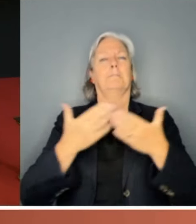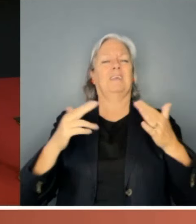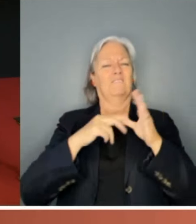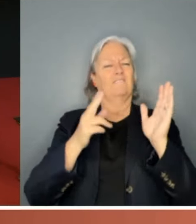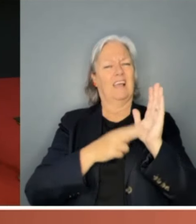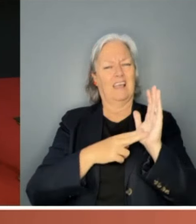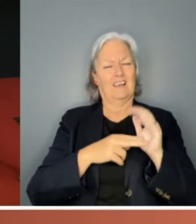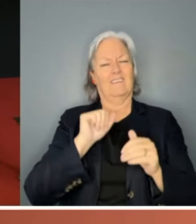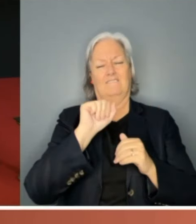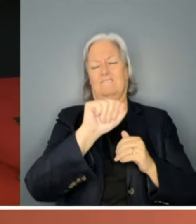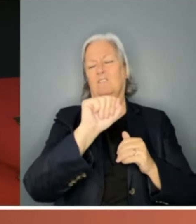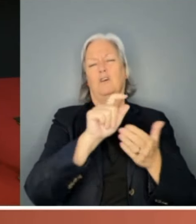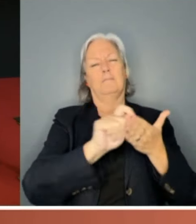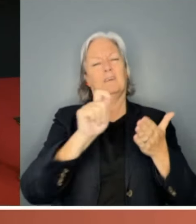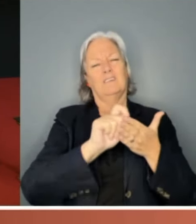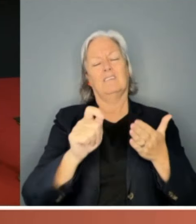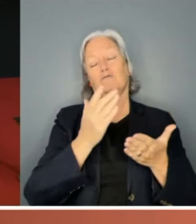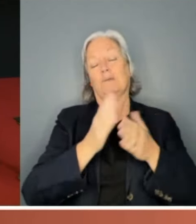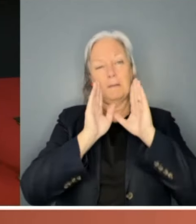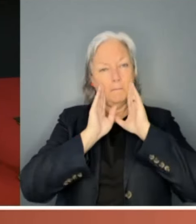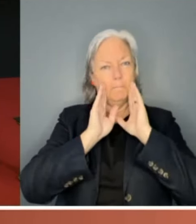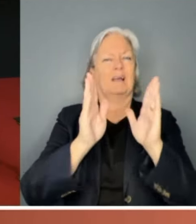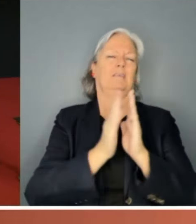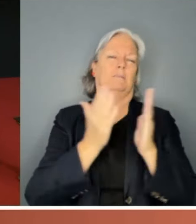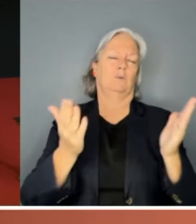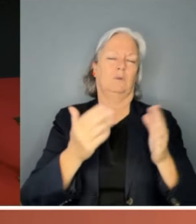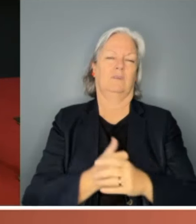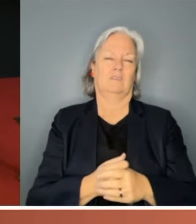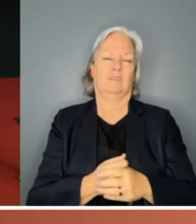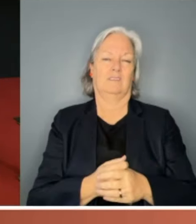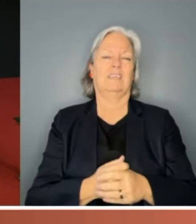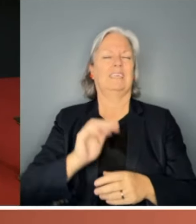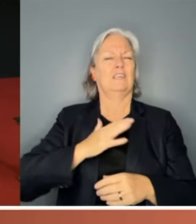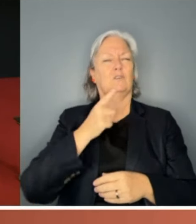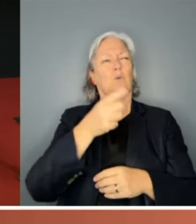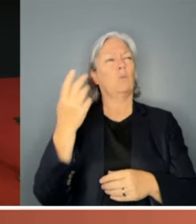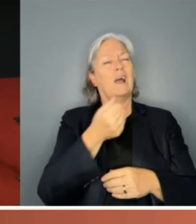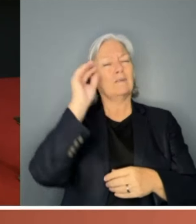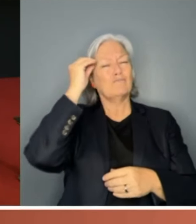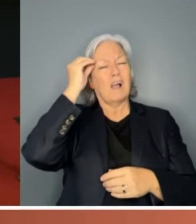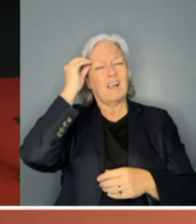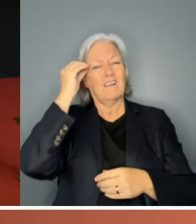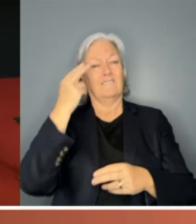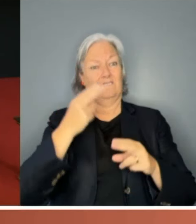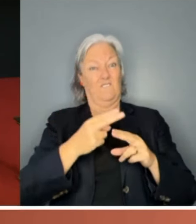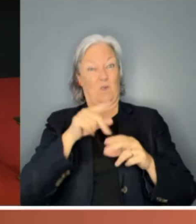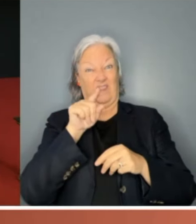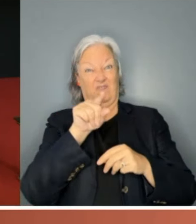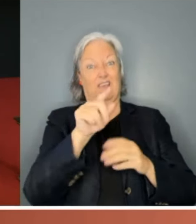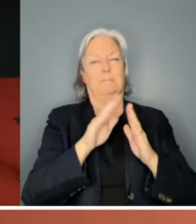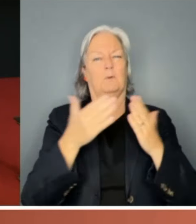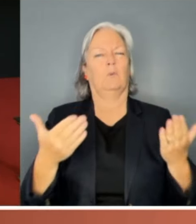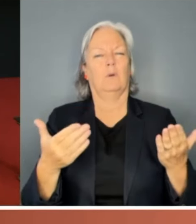It's a phenomenal read. Mind you, it's interesting. She's won so many prizes around the world for that book. And yet